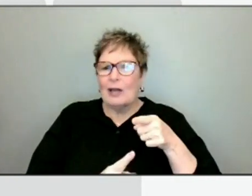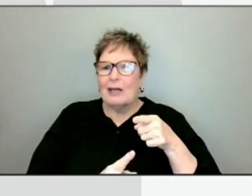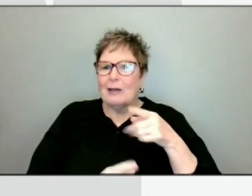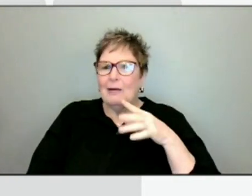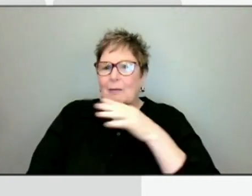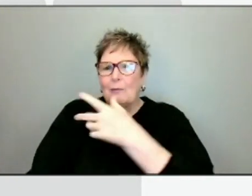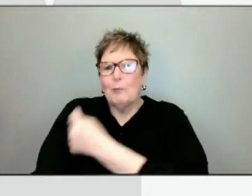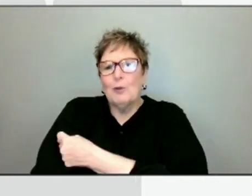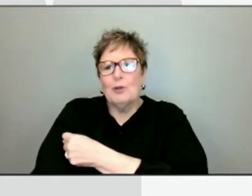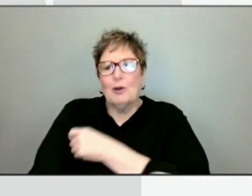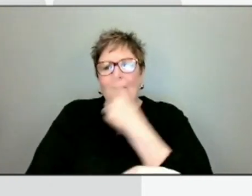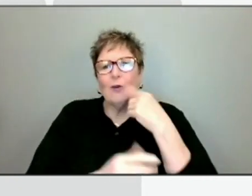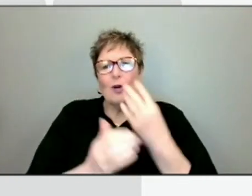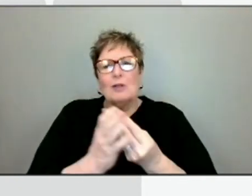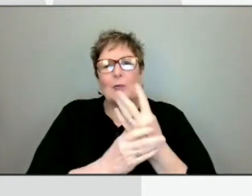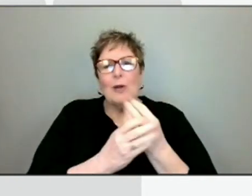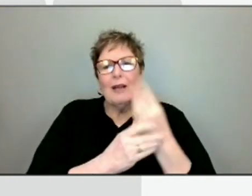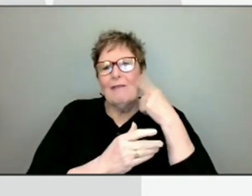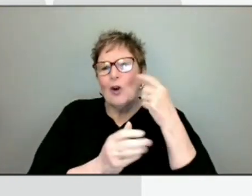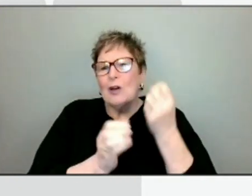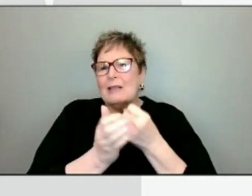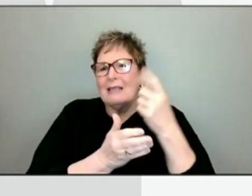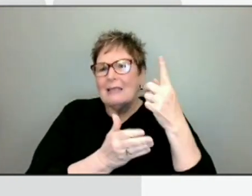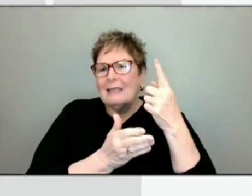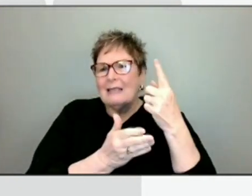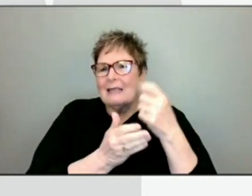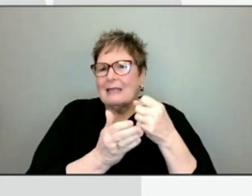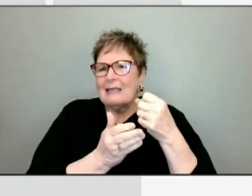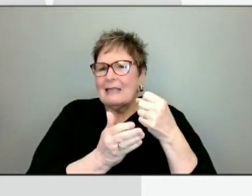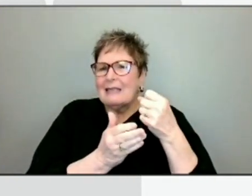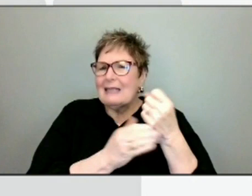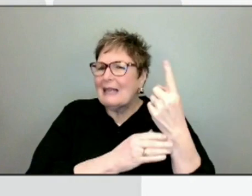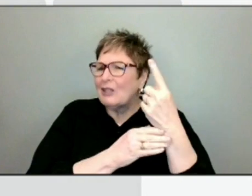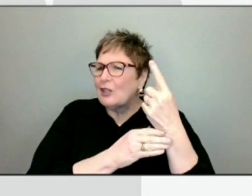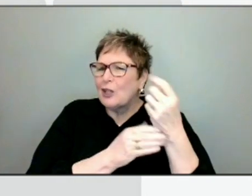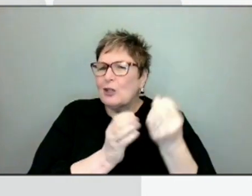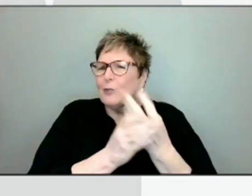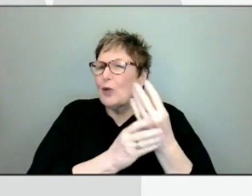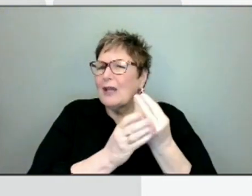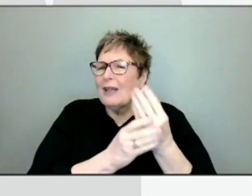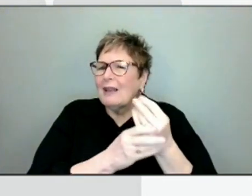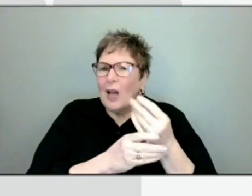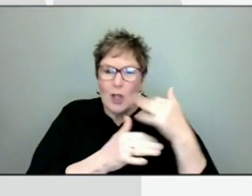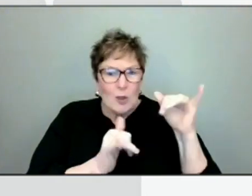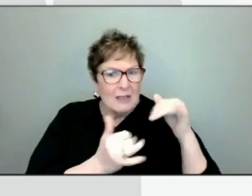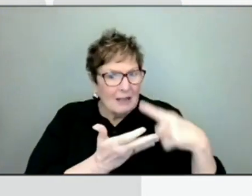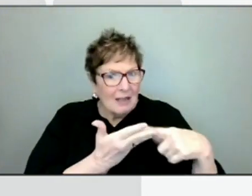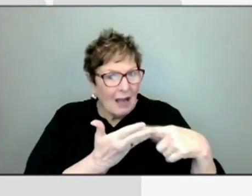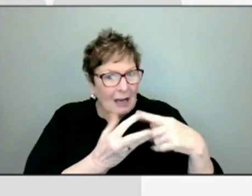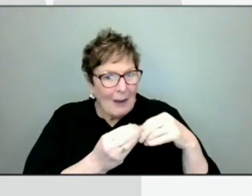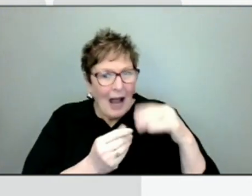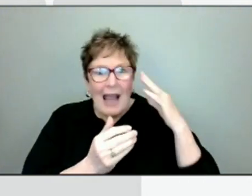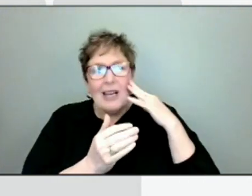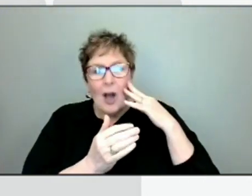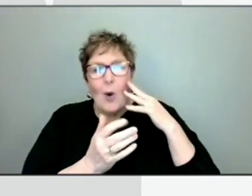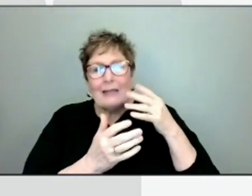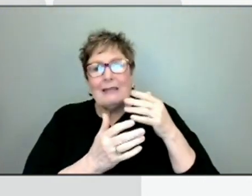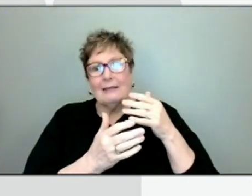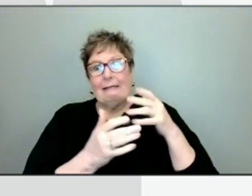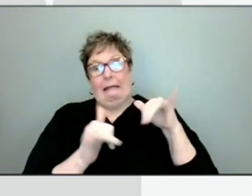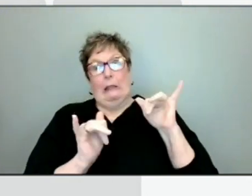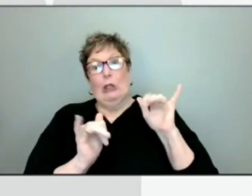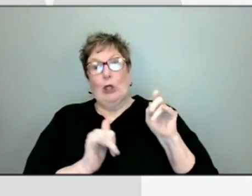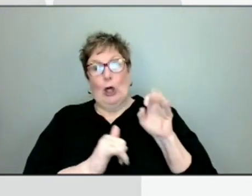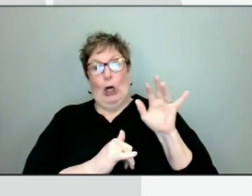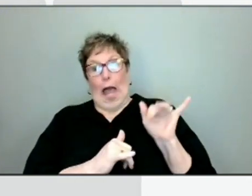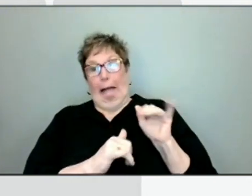year. I'm just curious to see if y'all are already talking about that. And do you anticipate, I know it's really early, but are we to the point